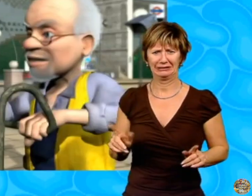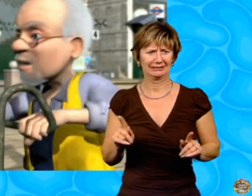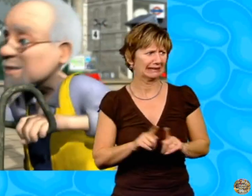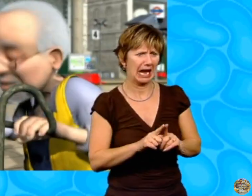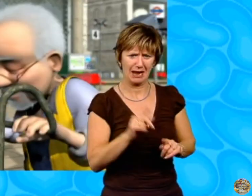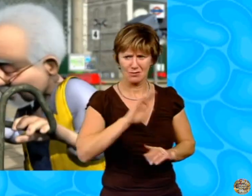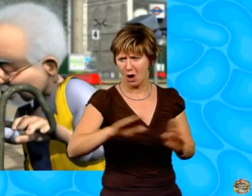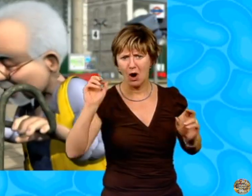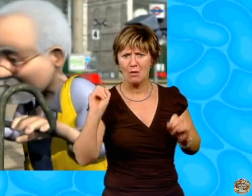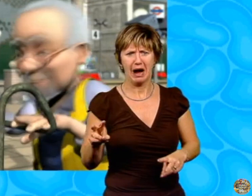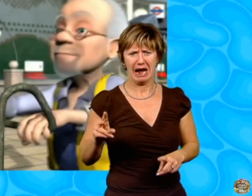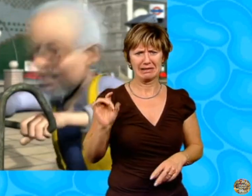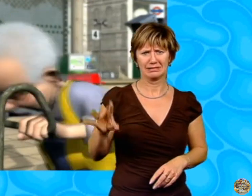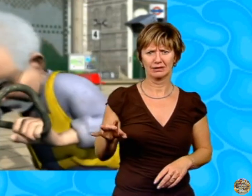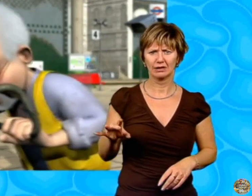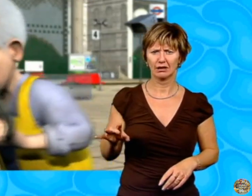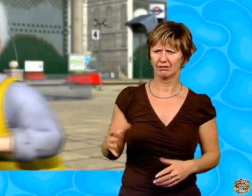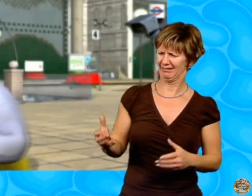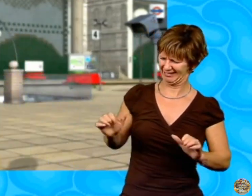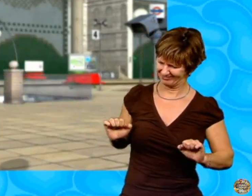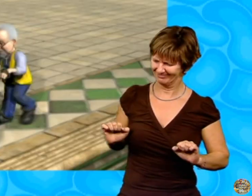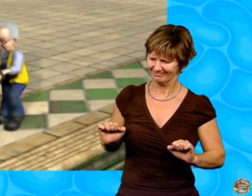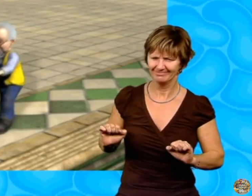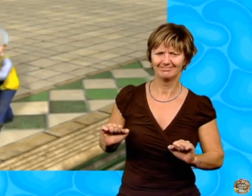Then when nobody said moving statues would be part of the job.